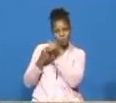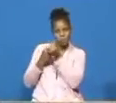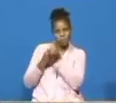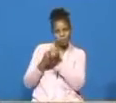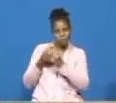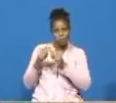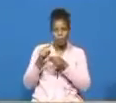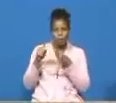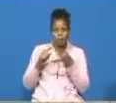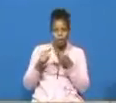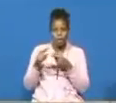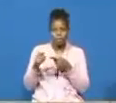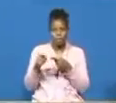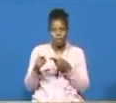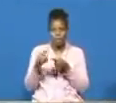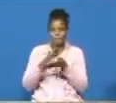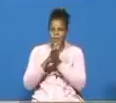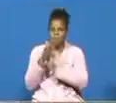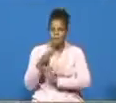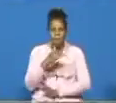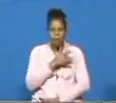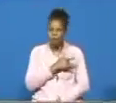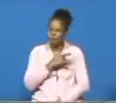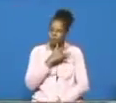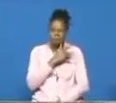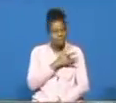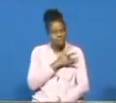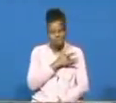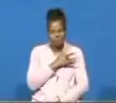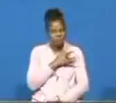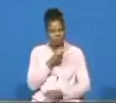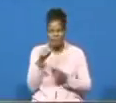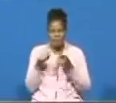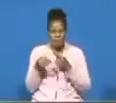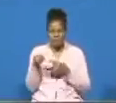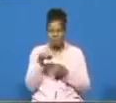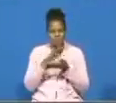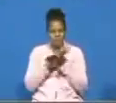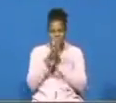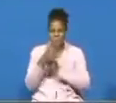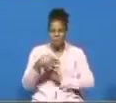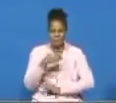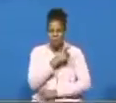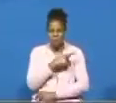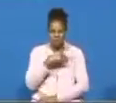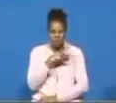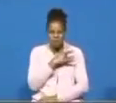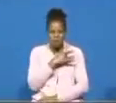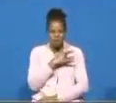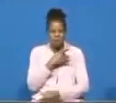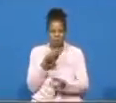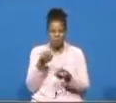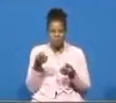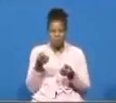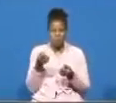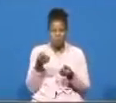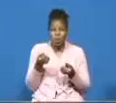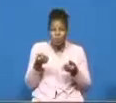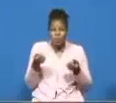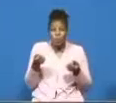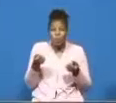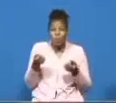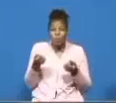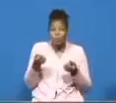but when they get ungrateful no when they get ungrateful what they have done they were pushing